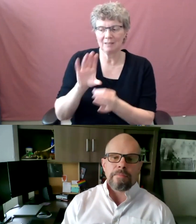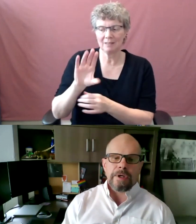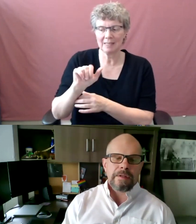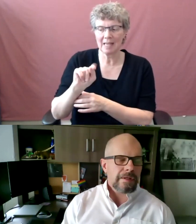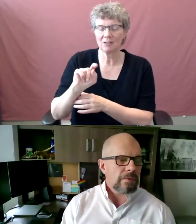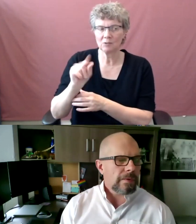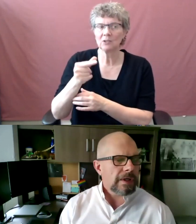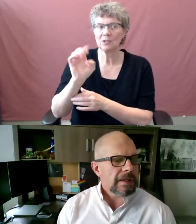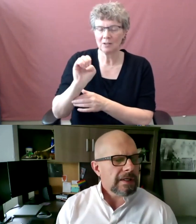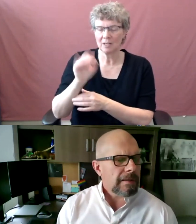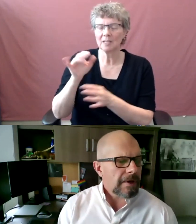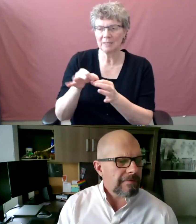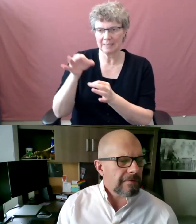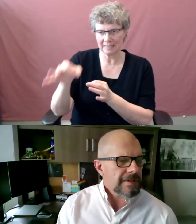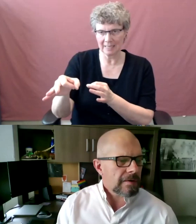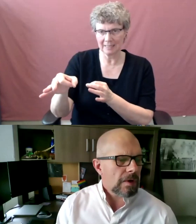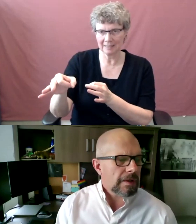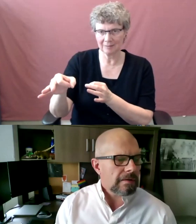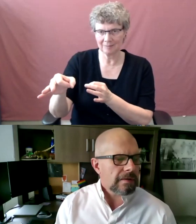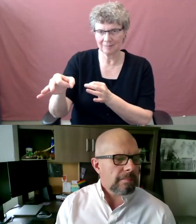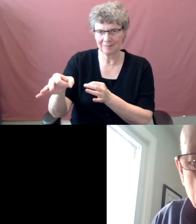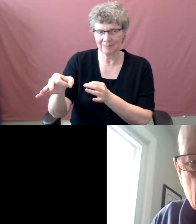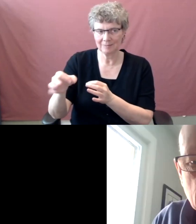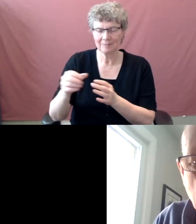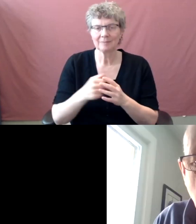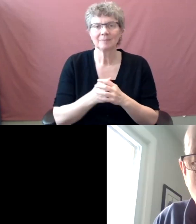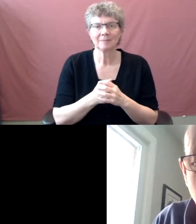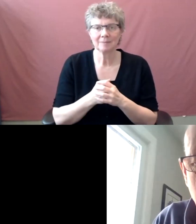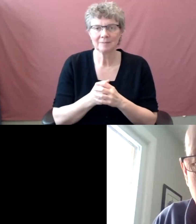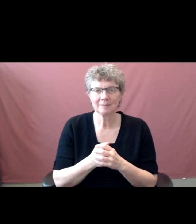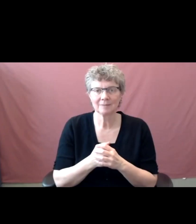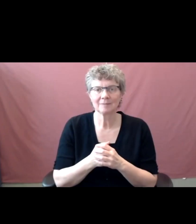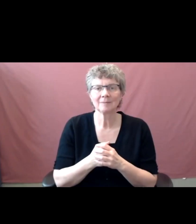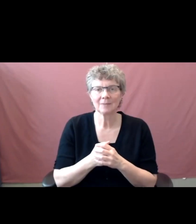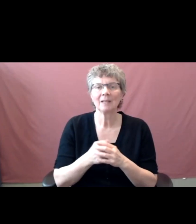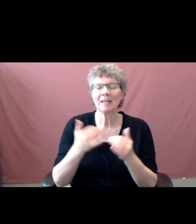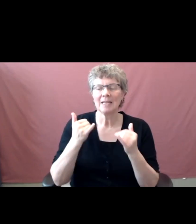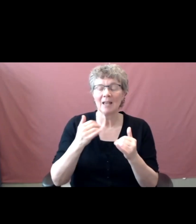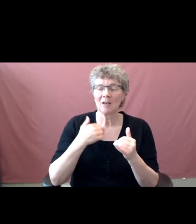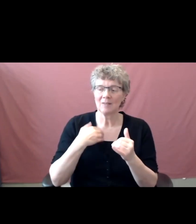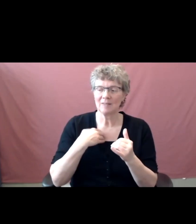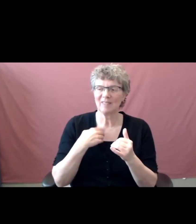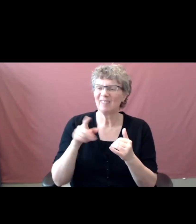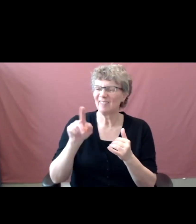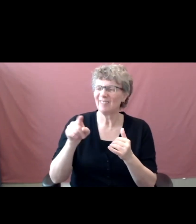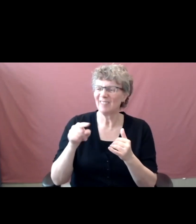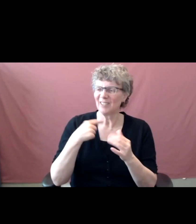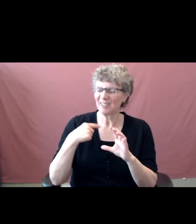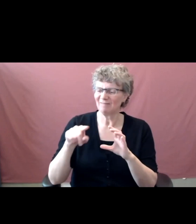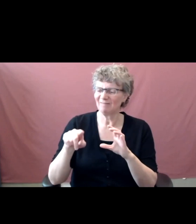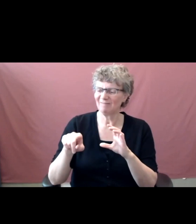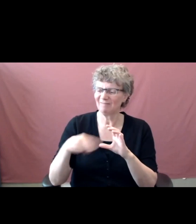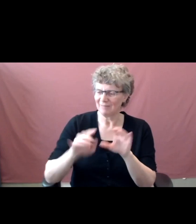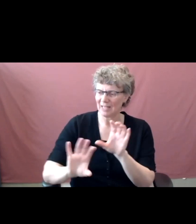Brian, Mike. Thank you, Weiwei. Um, I've, I've just had one come in electronically here and I'm says, can you please give us some examples of